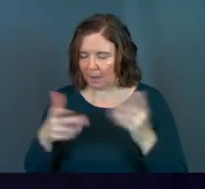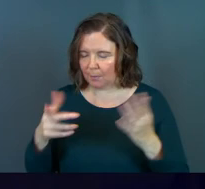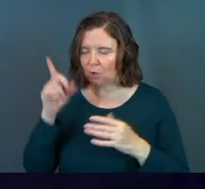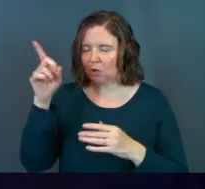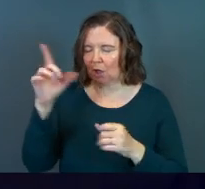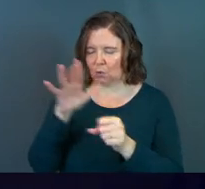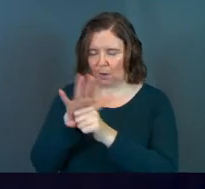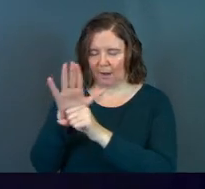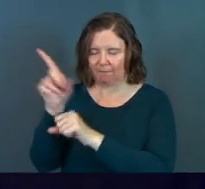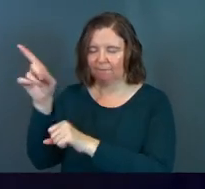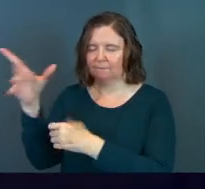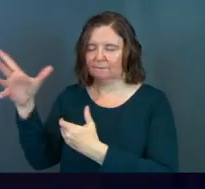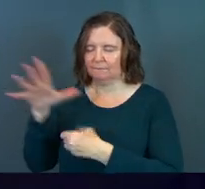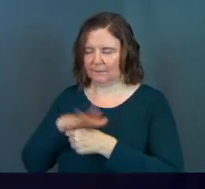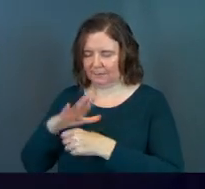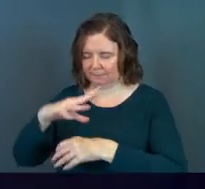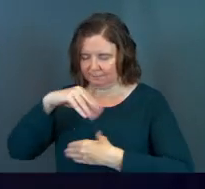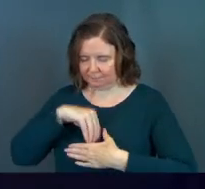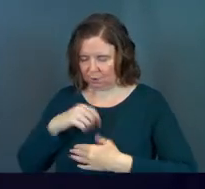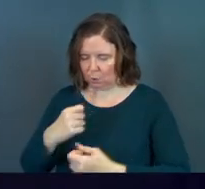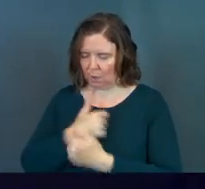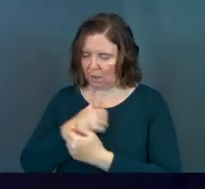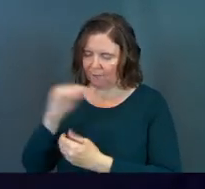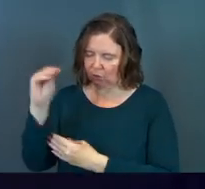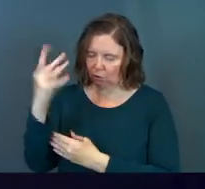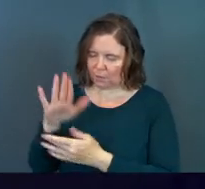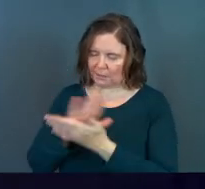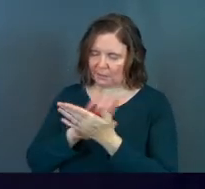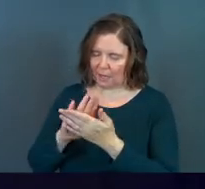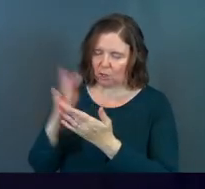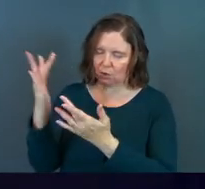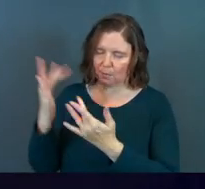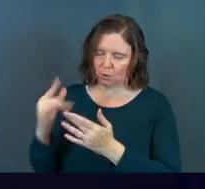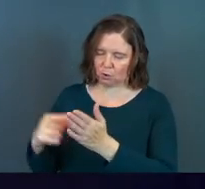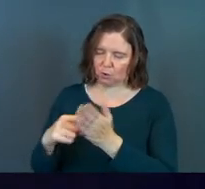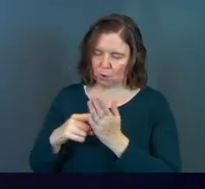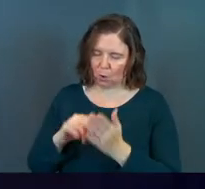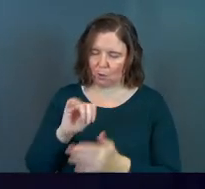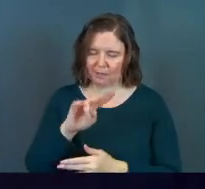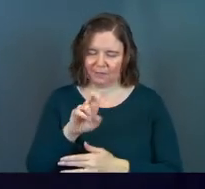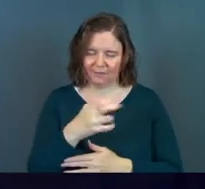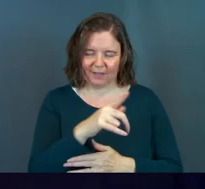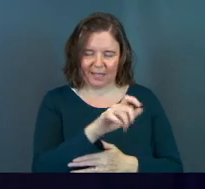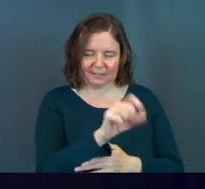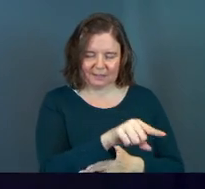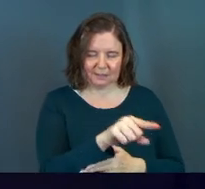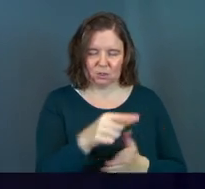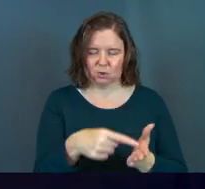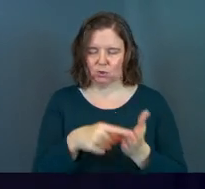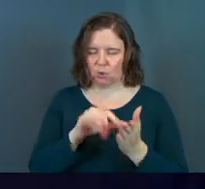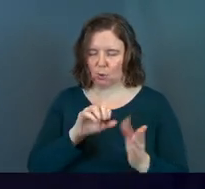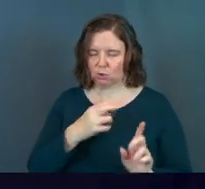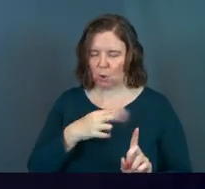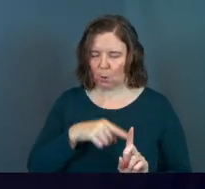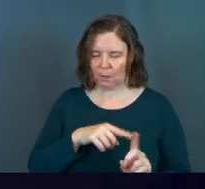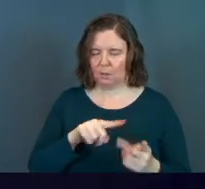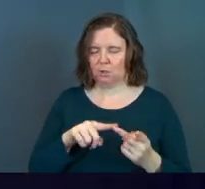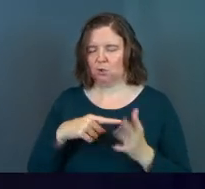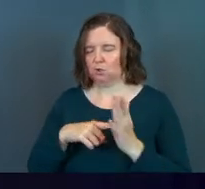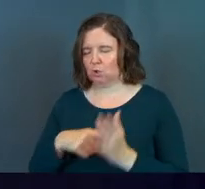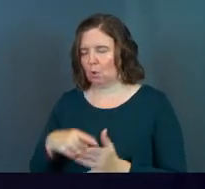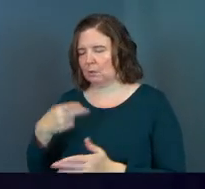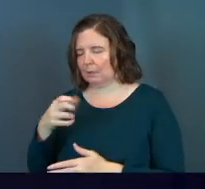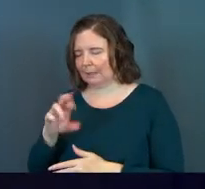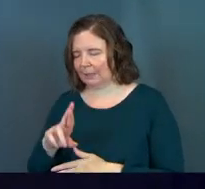is that you're enough. You're a love, you're a grace, you're a kindness, you're a mercy that you showed to the Ninevites, that you showed to Jonah, that showed to